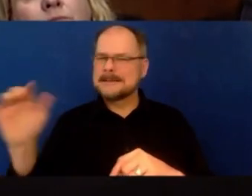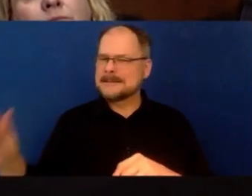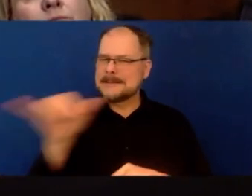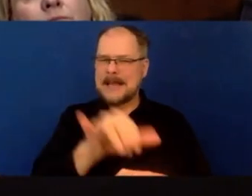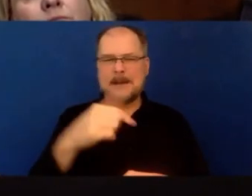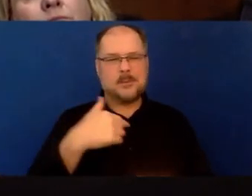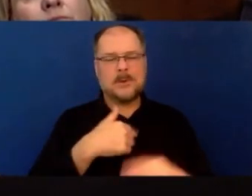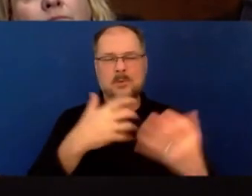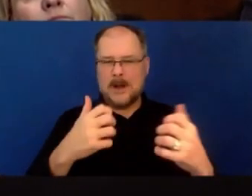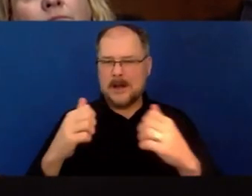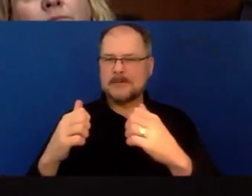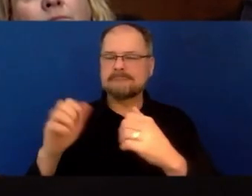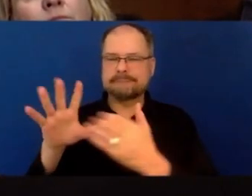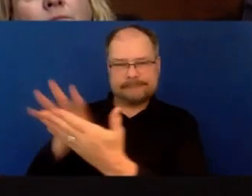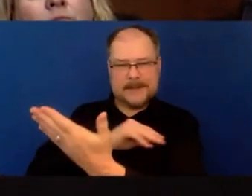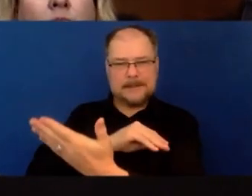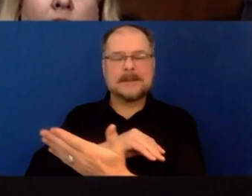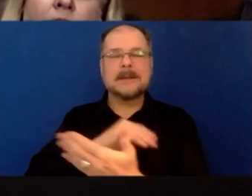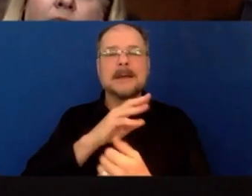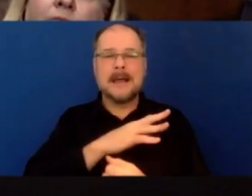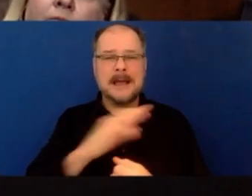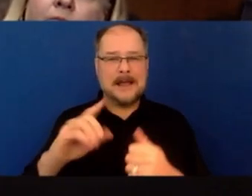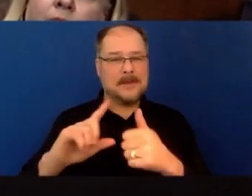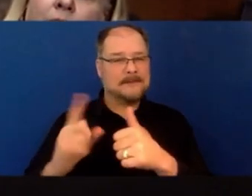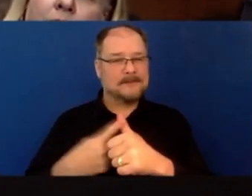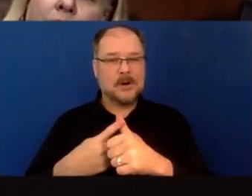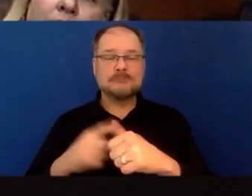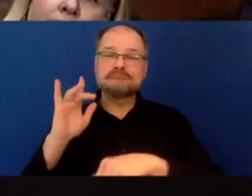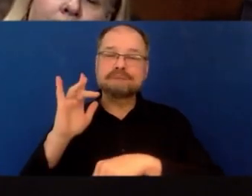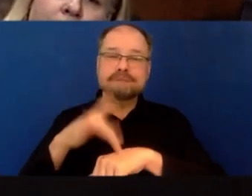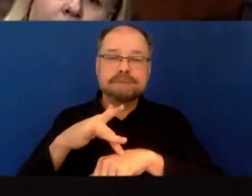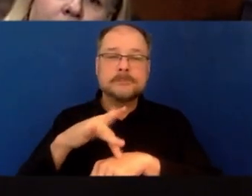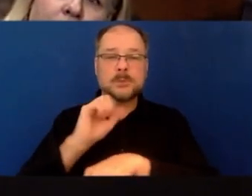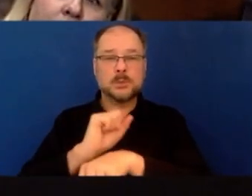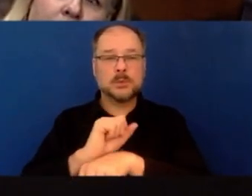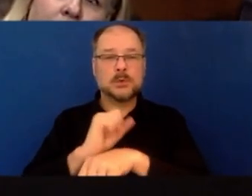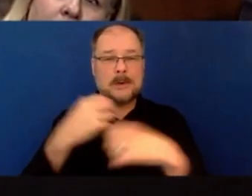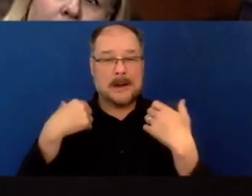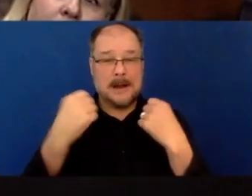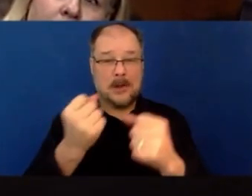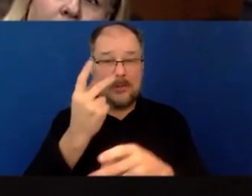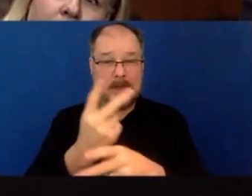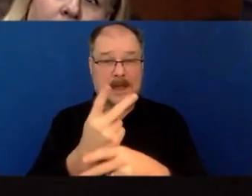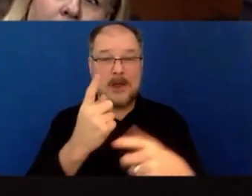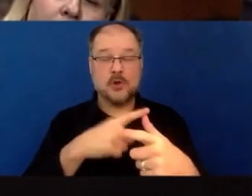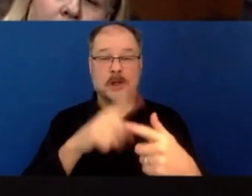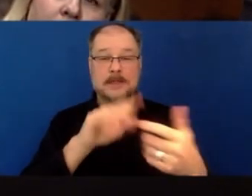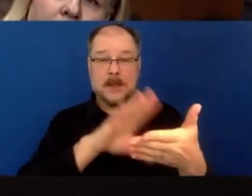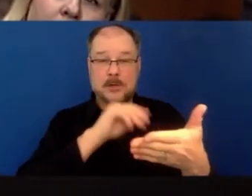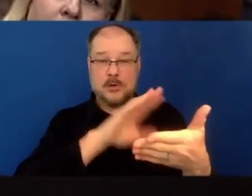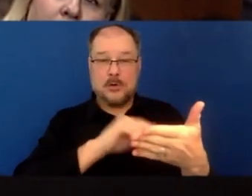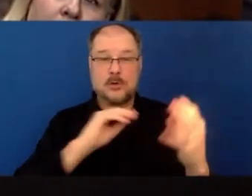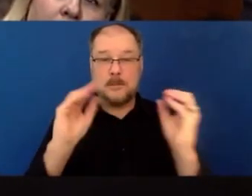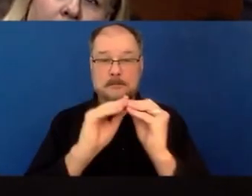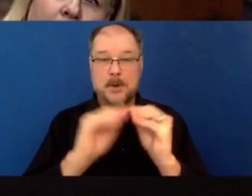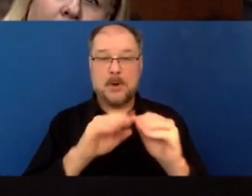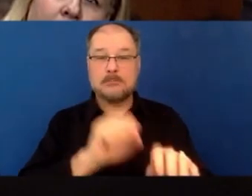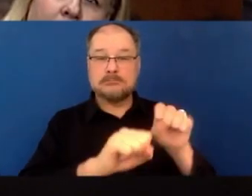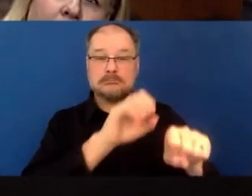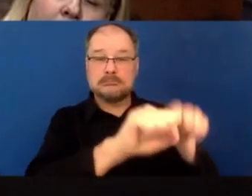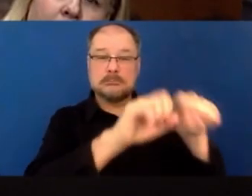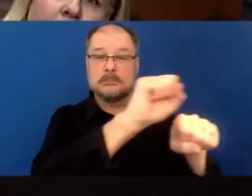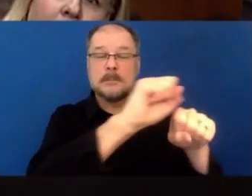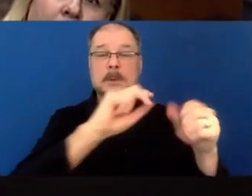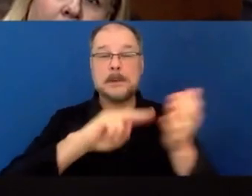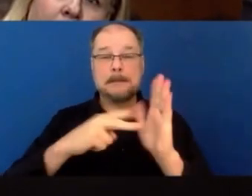health care and then being able to meet our health care needs. And it's a win-win across the board, right? We're leveraging the human capital of the state of